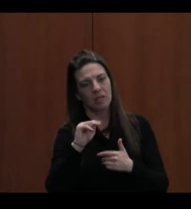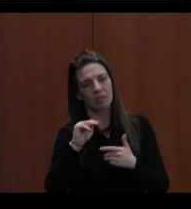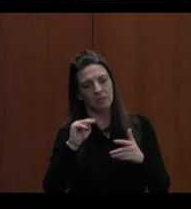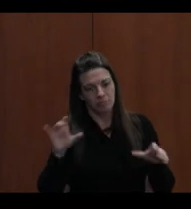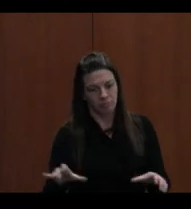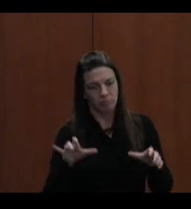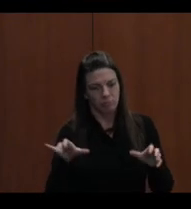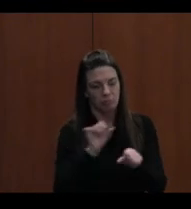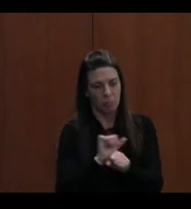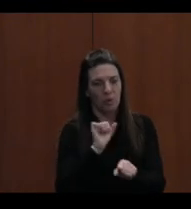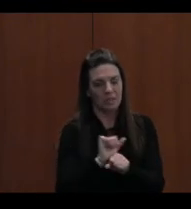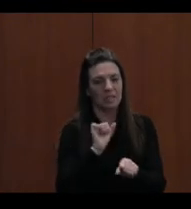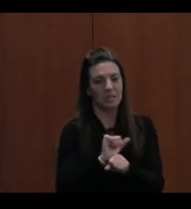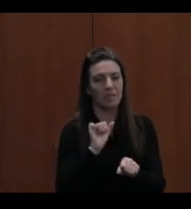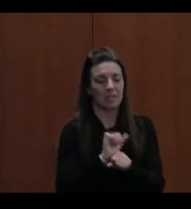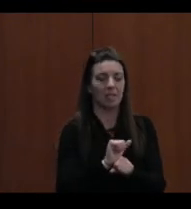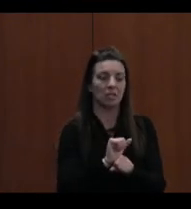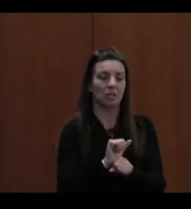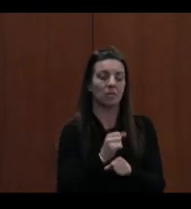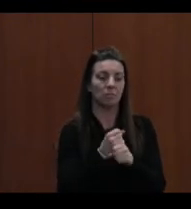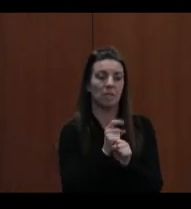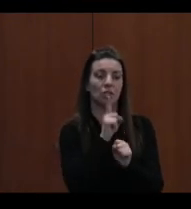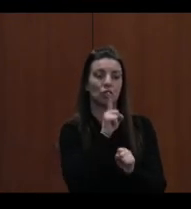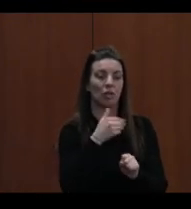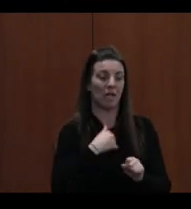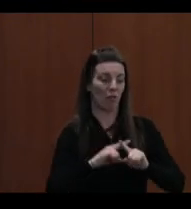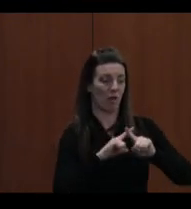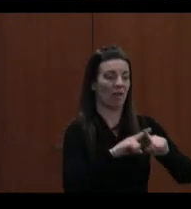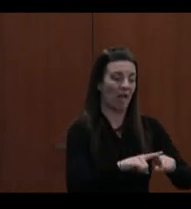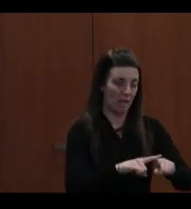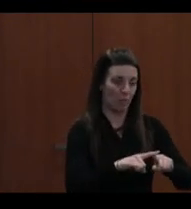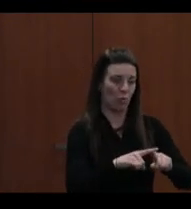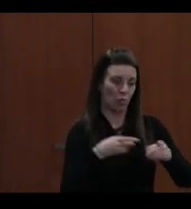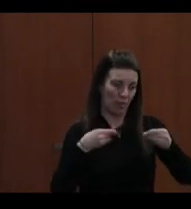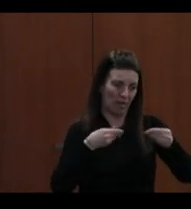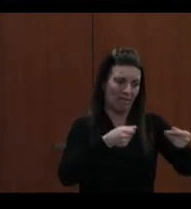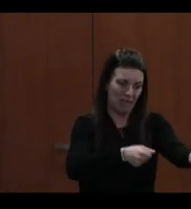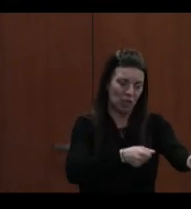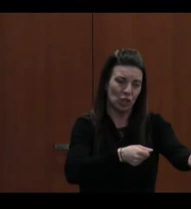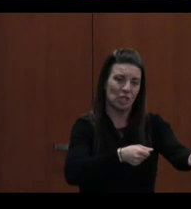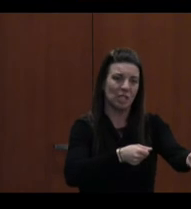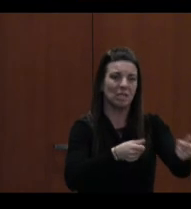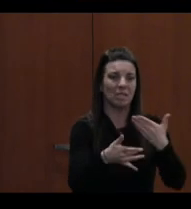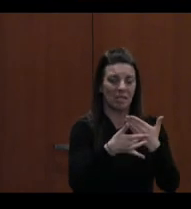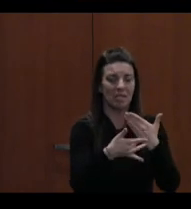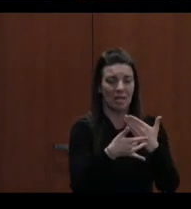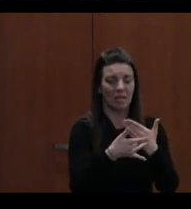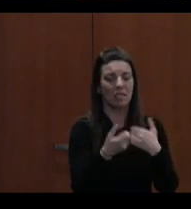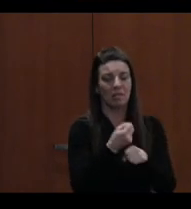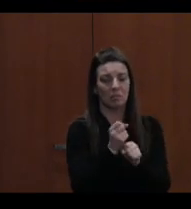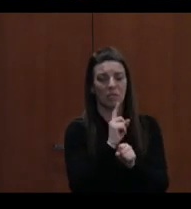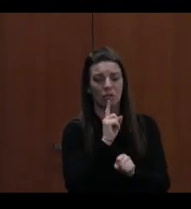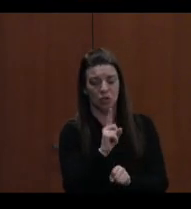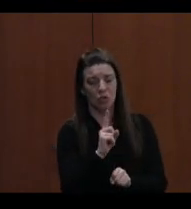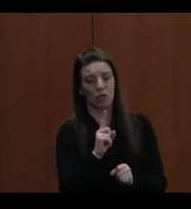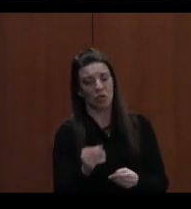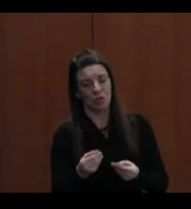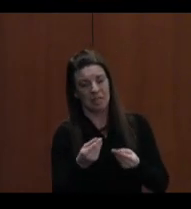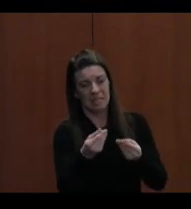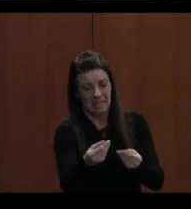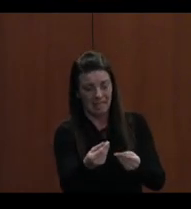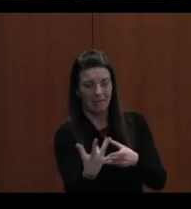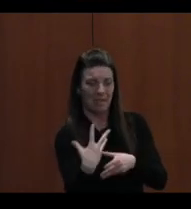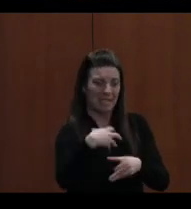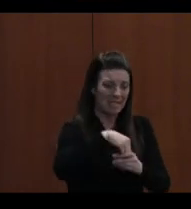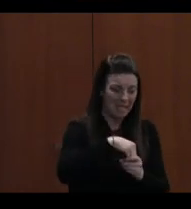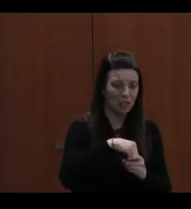secure, reliable, and efficient technology environment is necessary to facilitate instruction, provide engaging learning experiences, provide opportunities